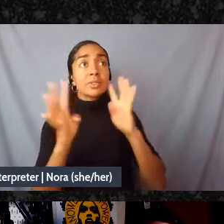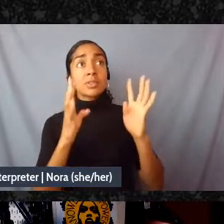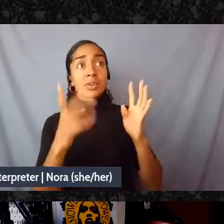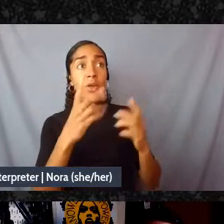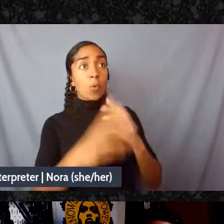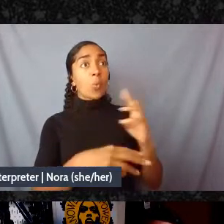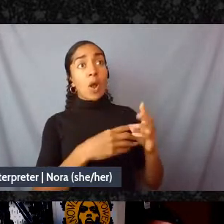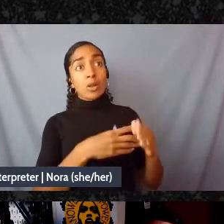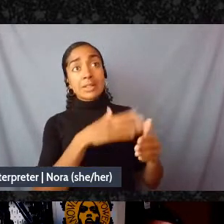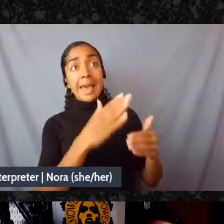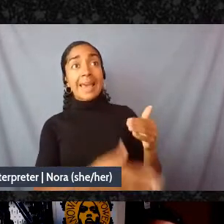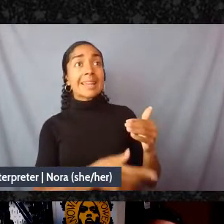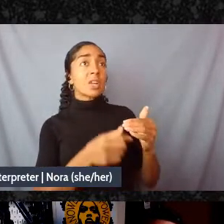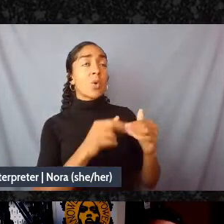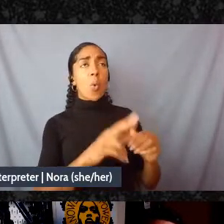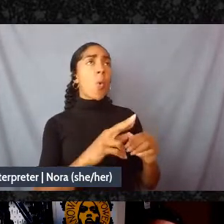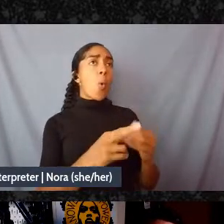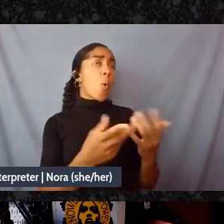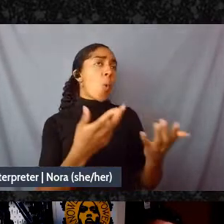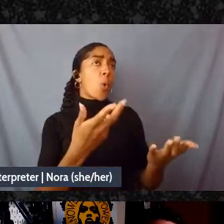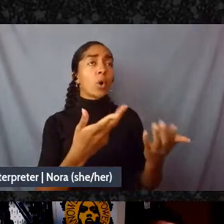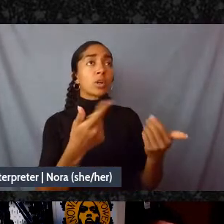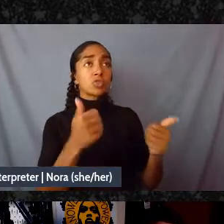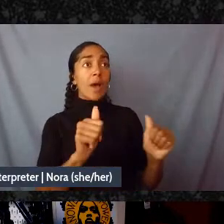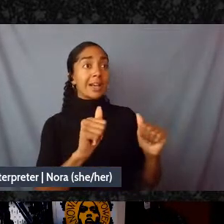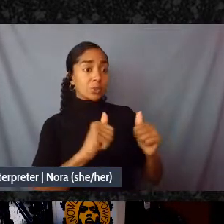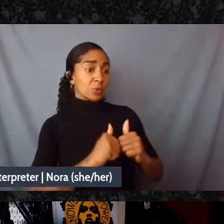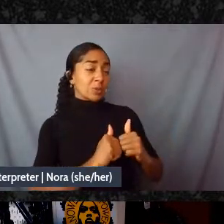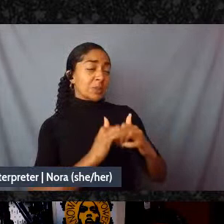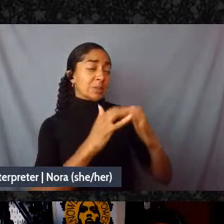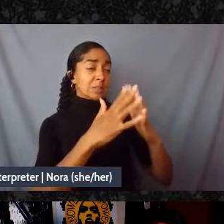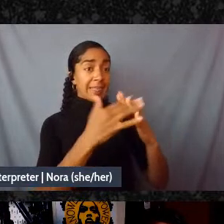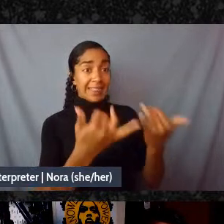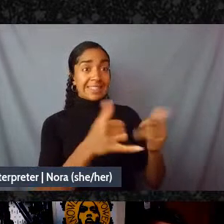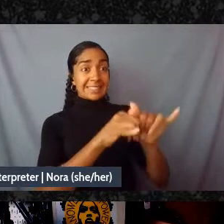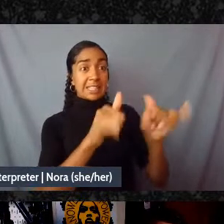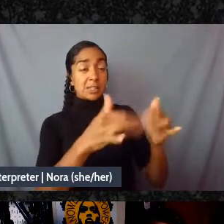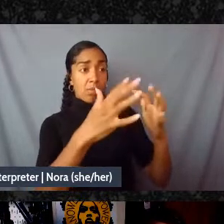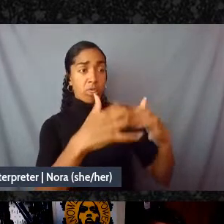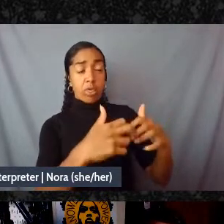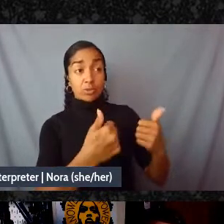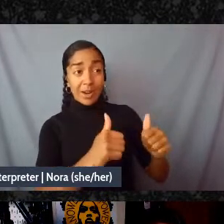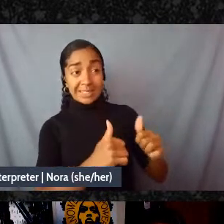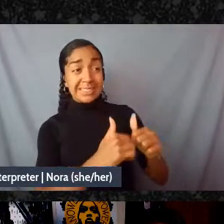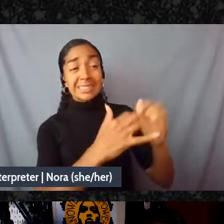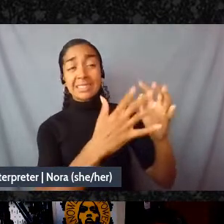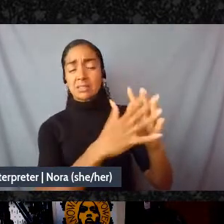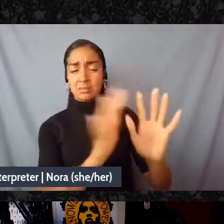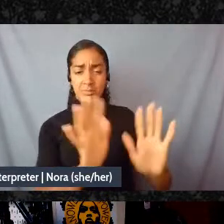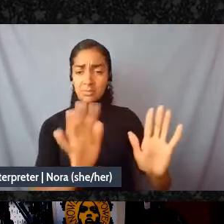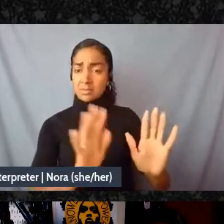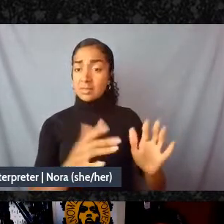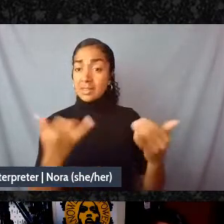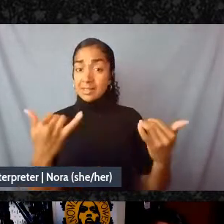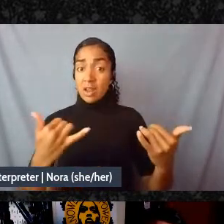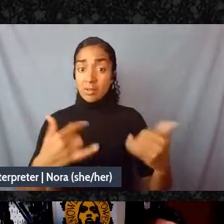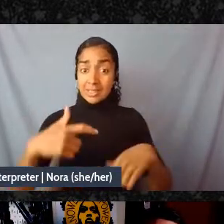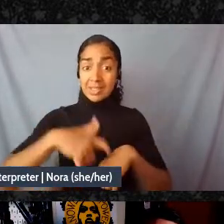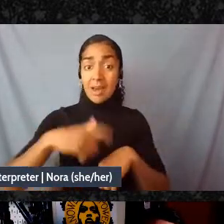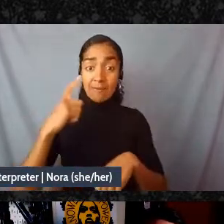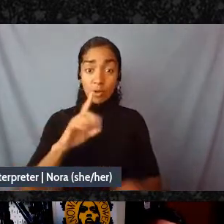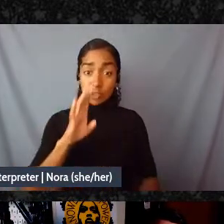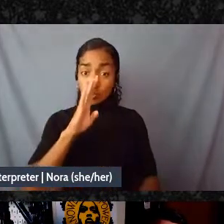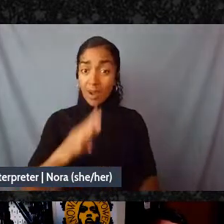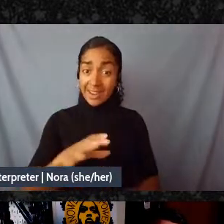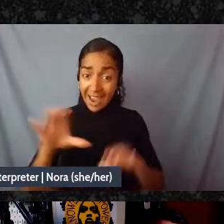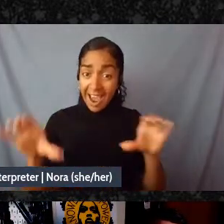you know I think this is the time of dirty hands it's a time of direct action meaning false meaningful solidarity and